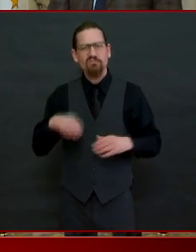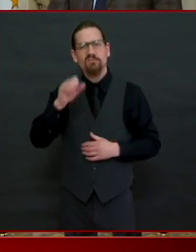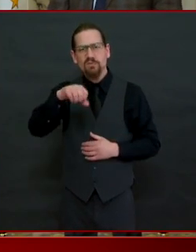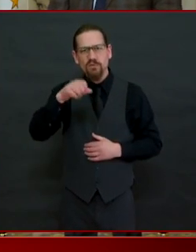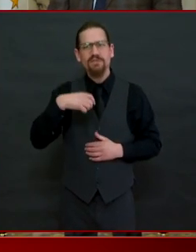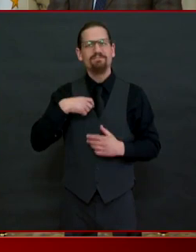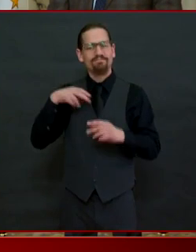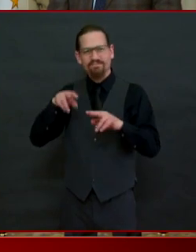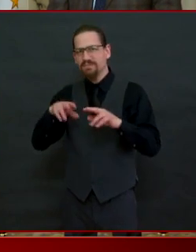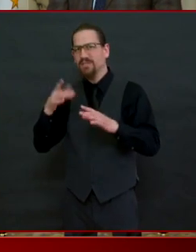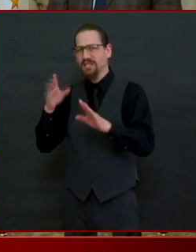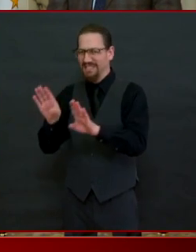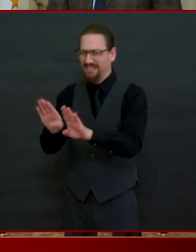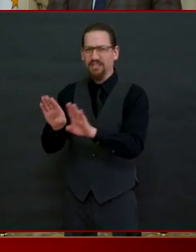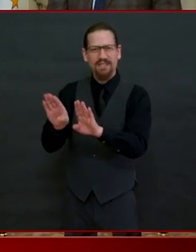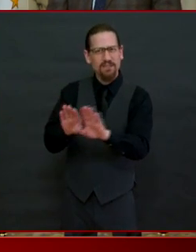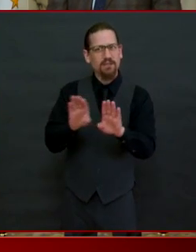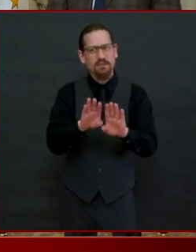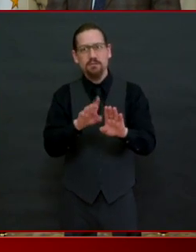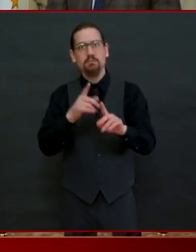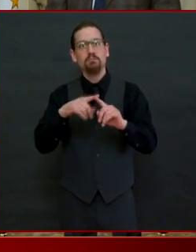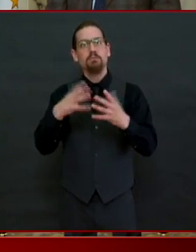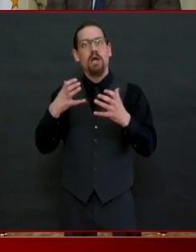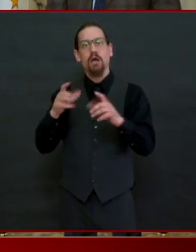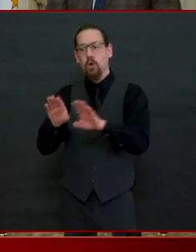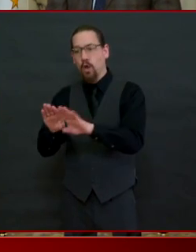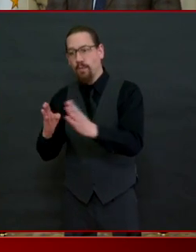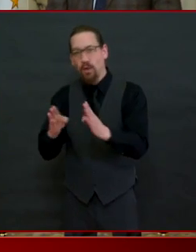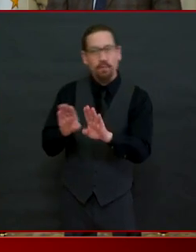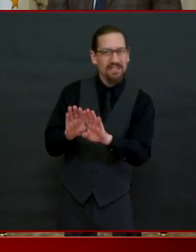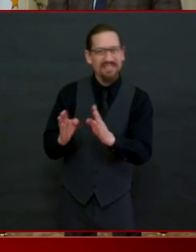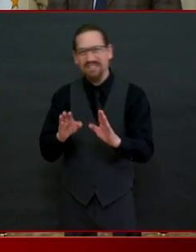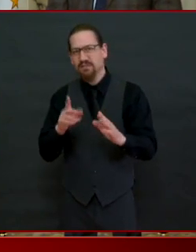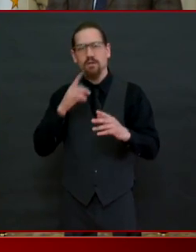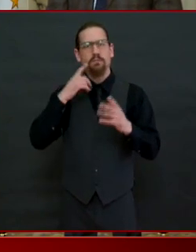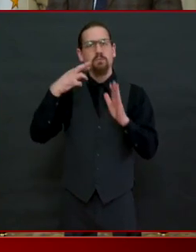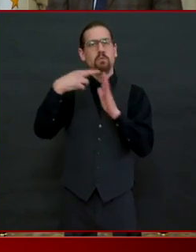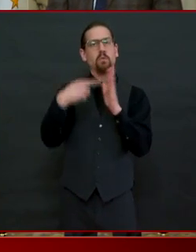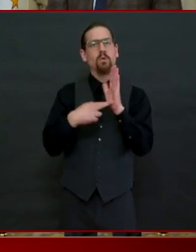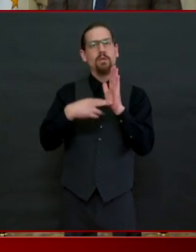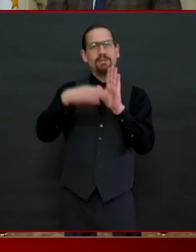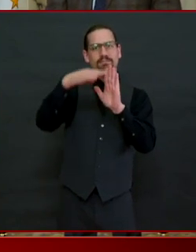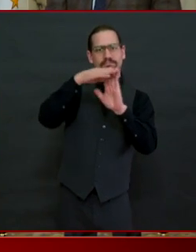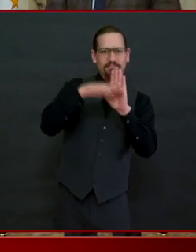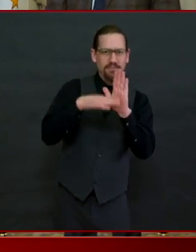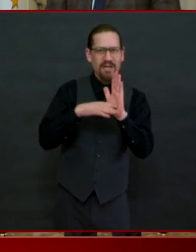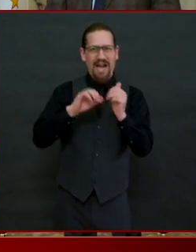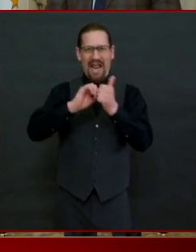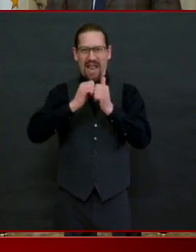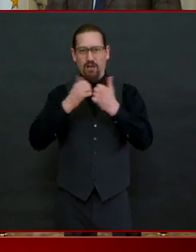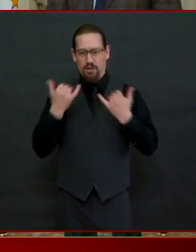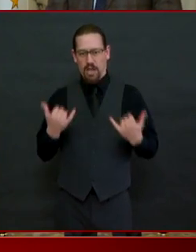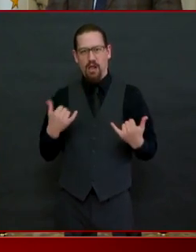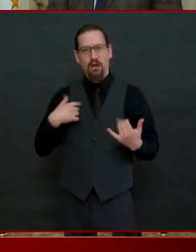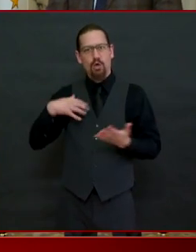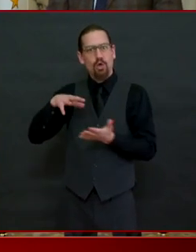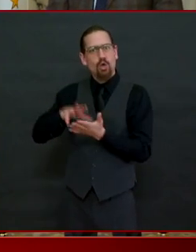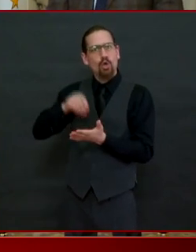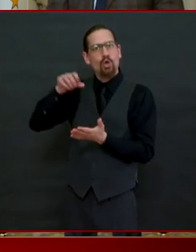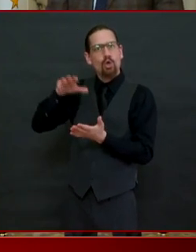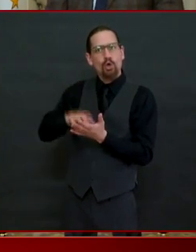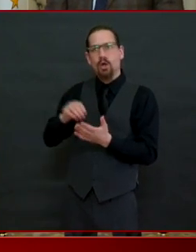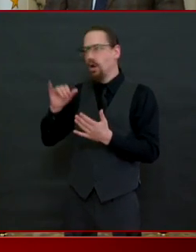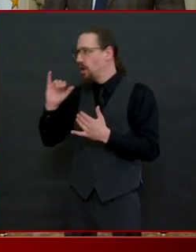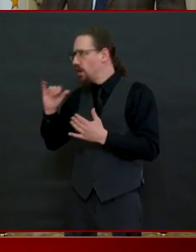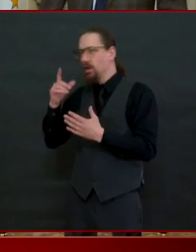changing when we need to being flexible responding to the facts on the ground and that's how we will reopen our